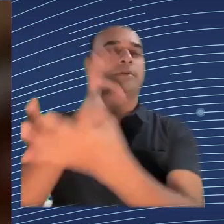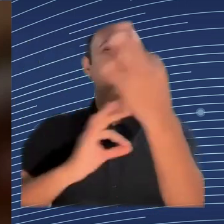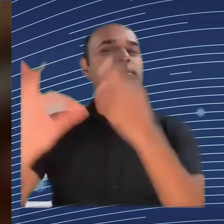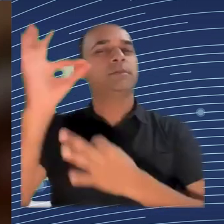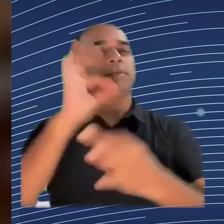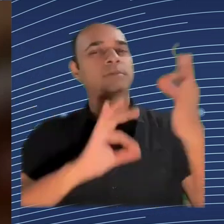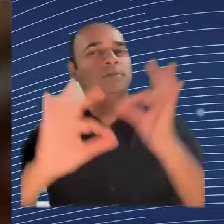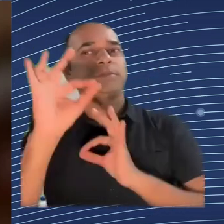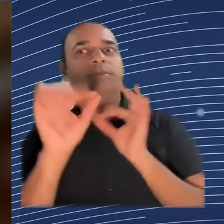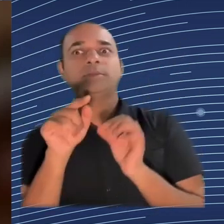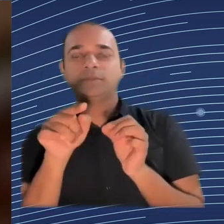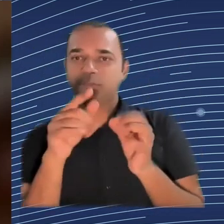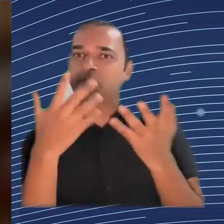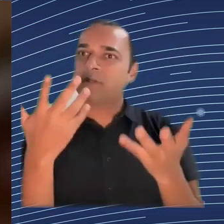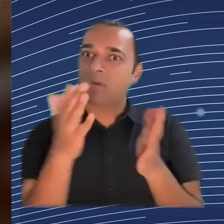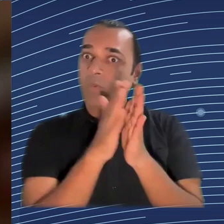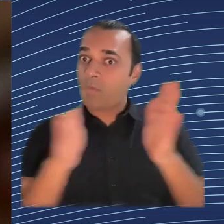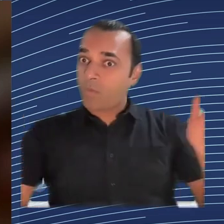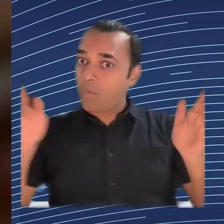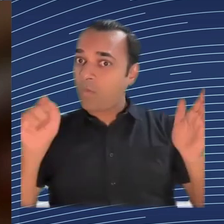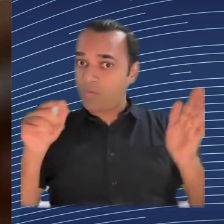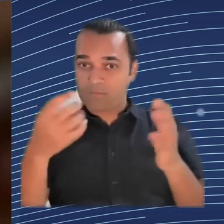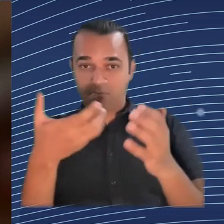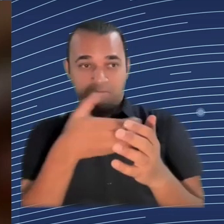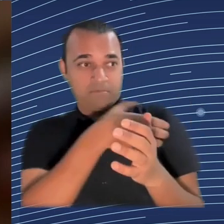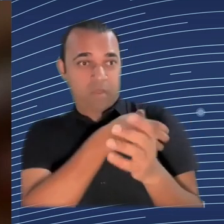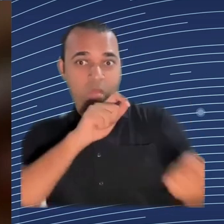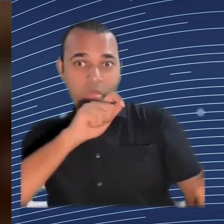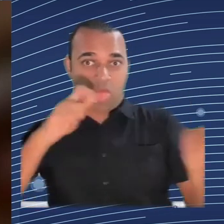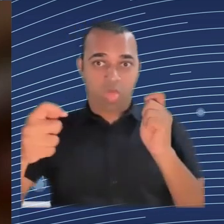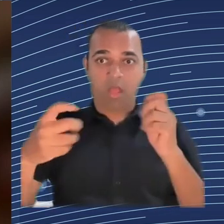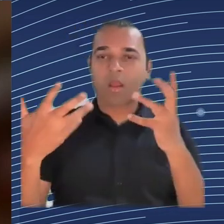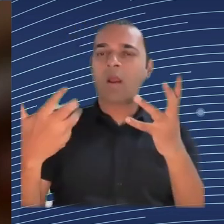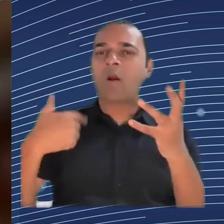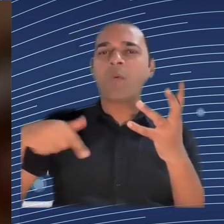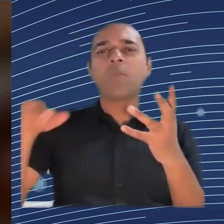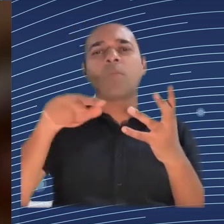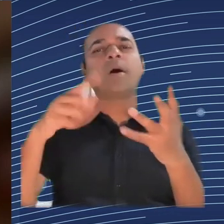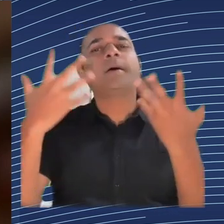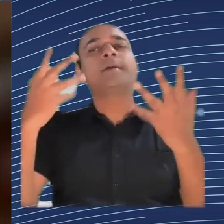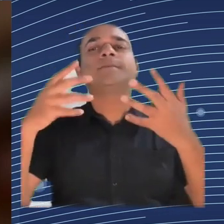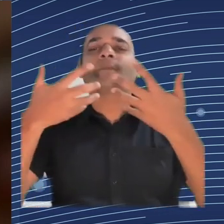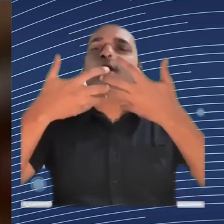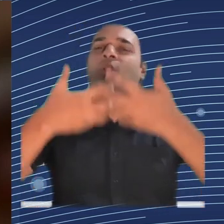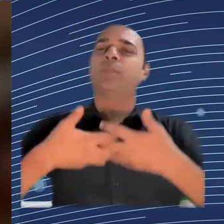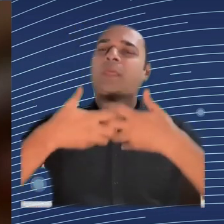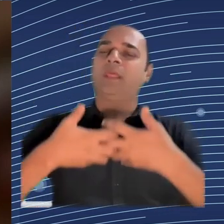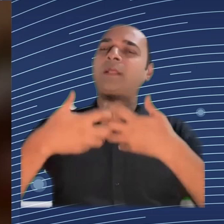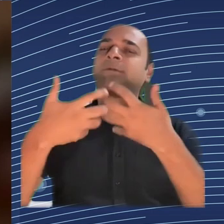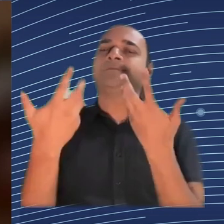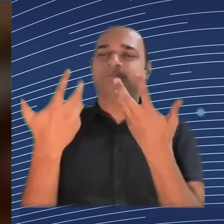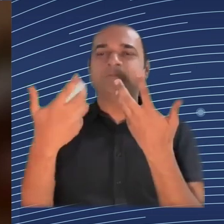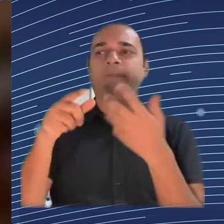also not even included in discussions of the machine learning pipeline. But if you take, for example, an